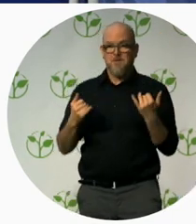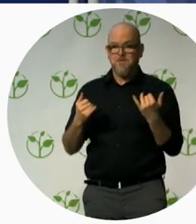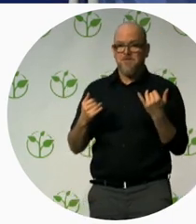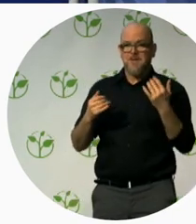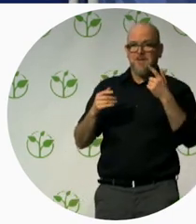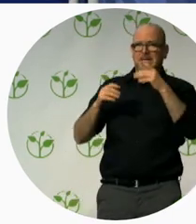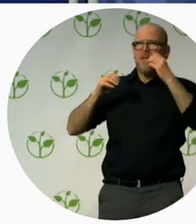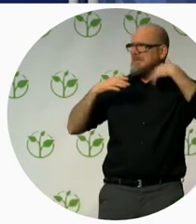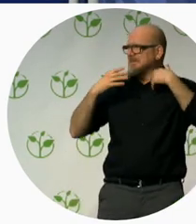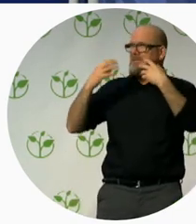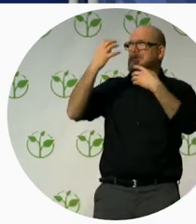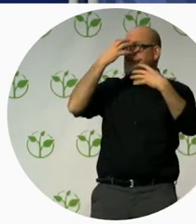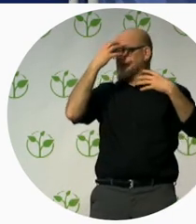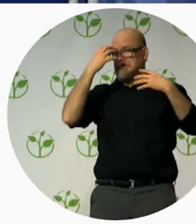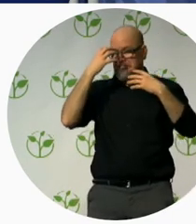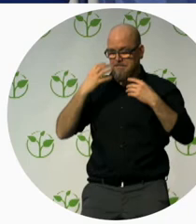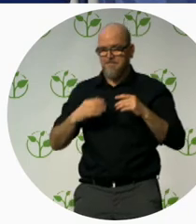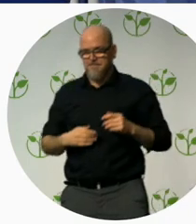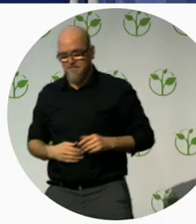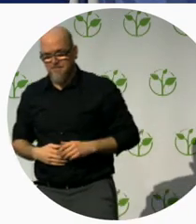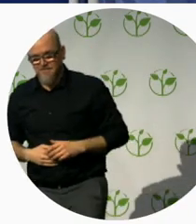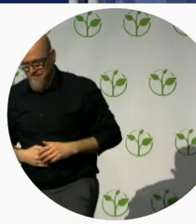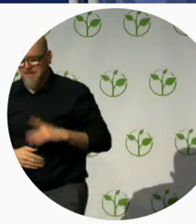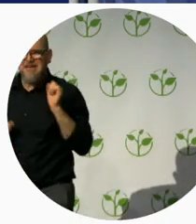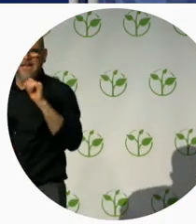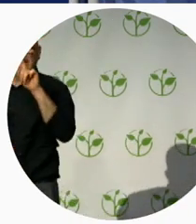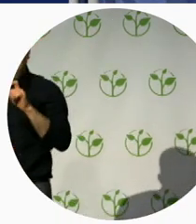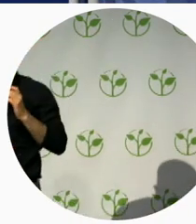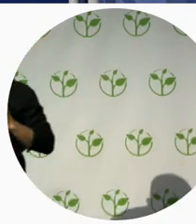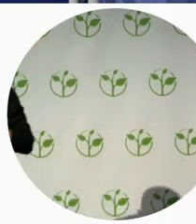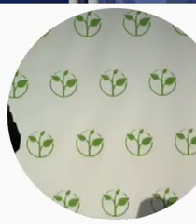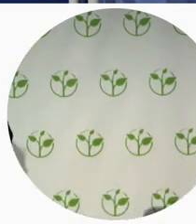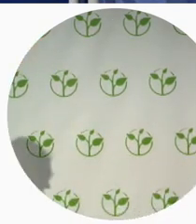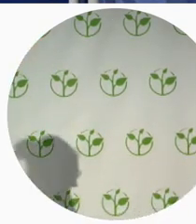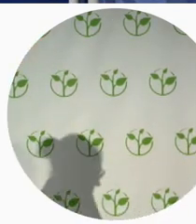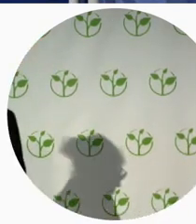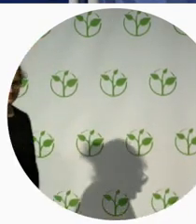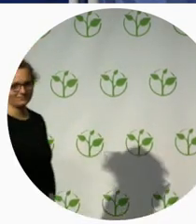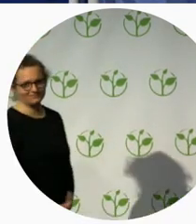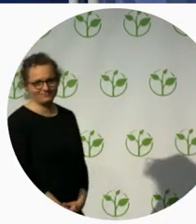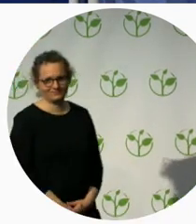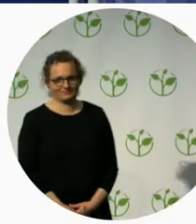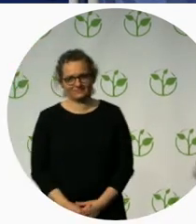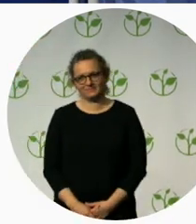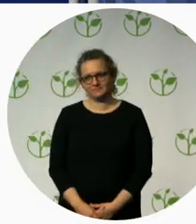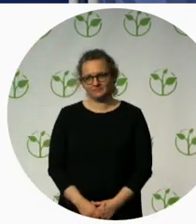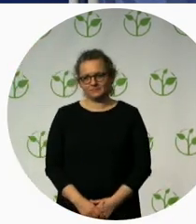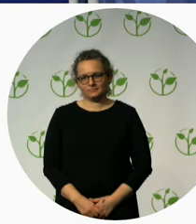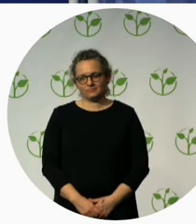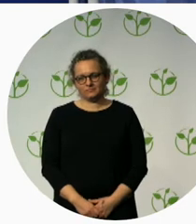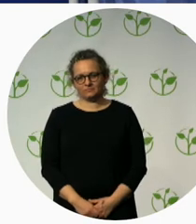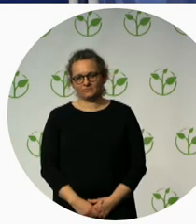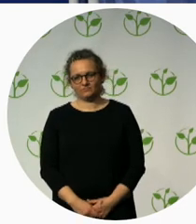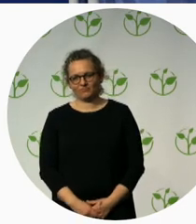I will try to take some questions now. And you will use the microphone in front of you, of course. Please introduce yourself when you